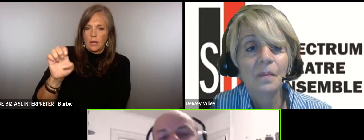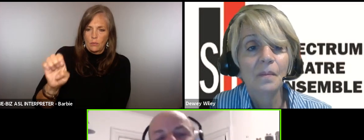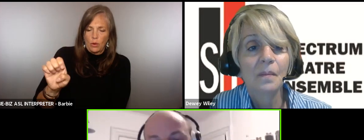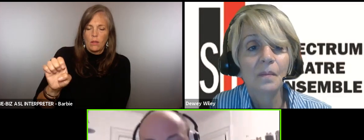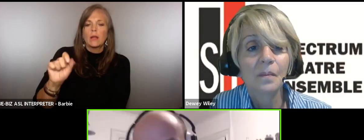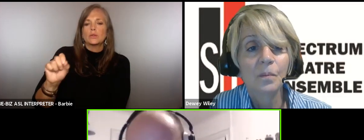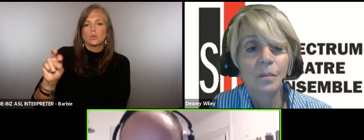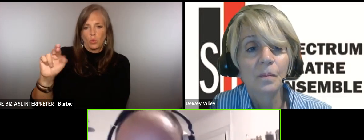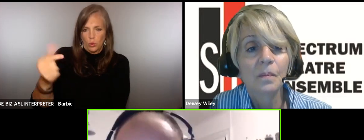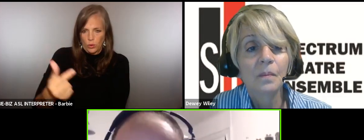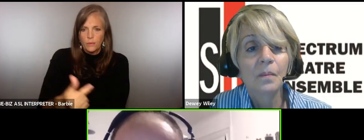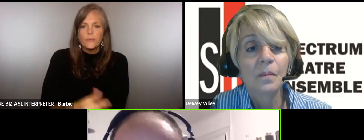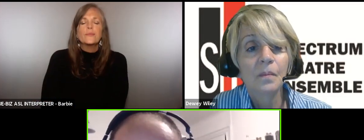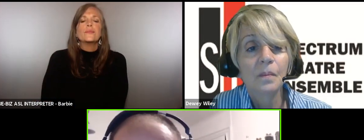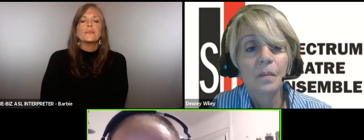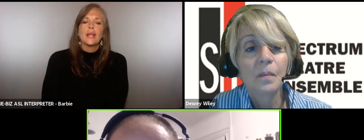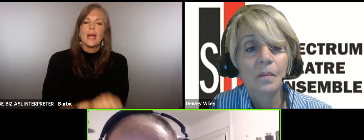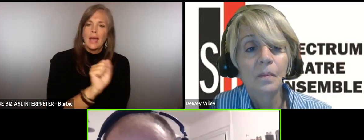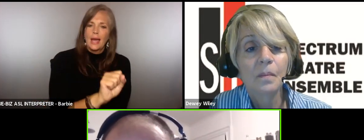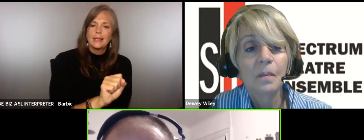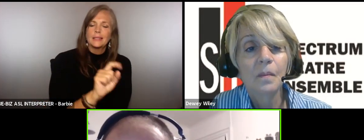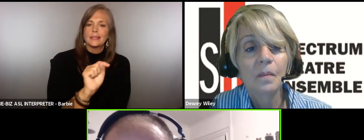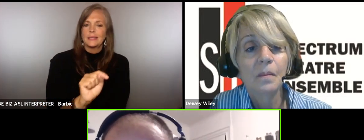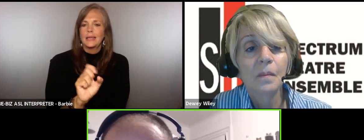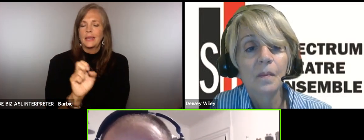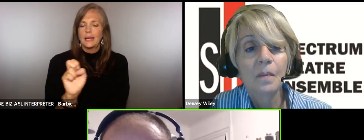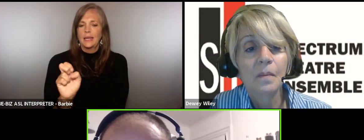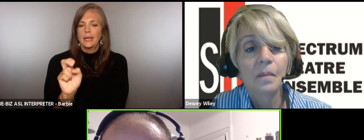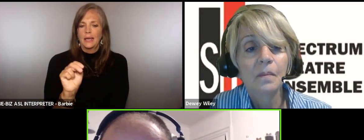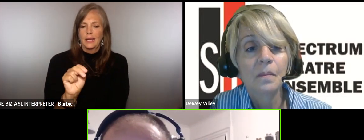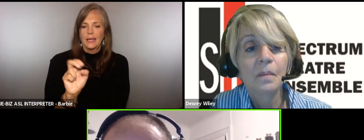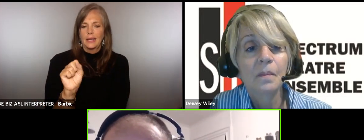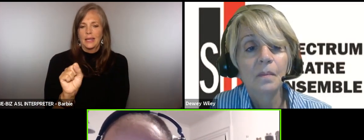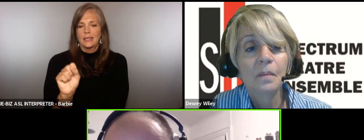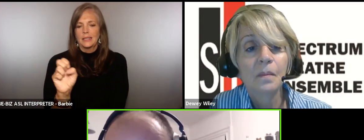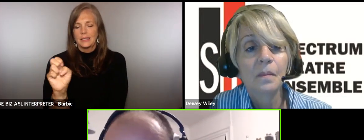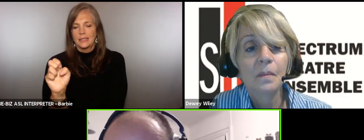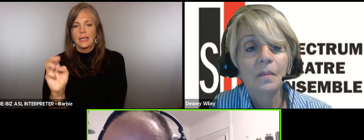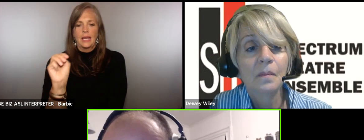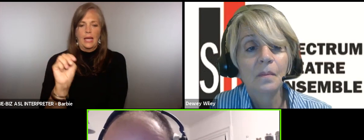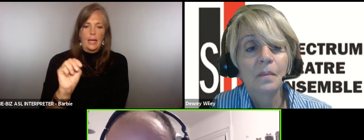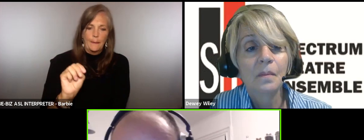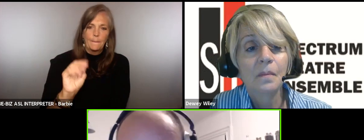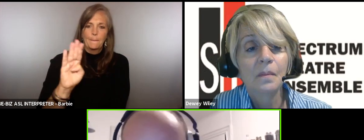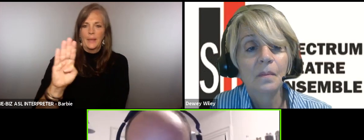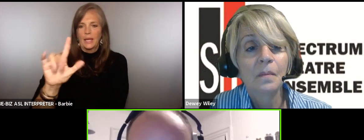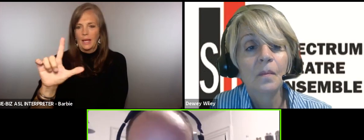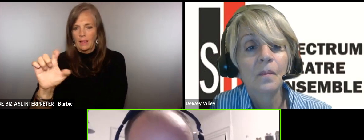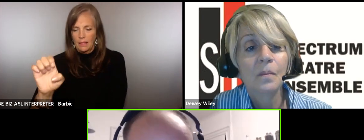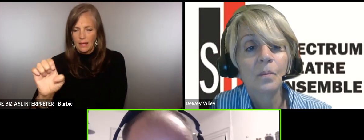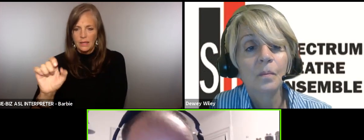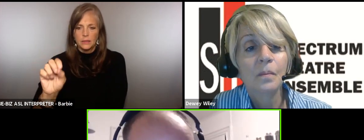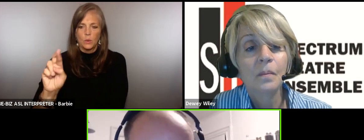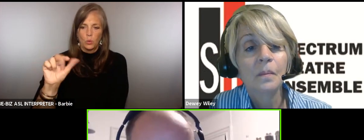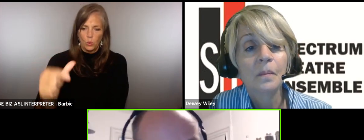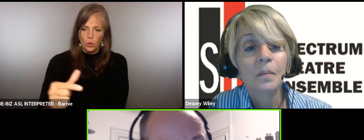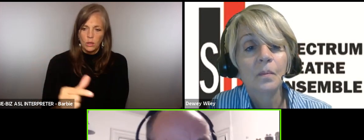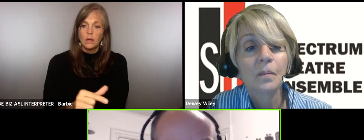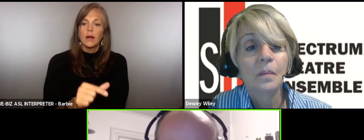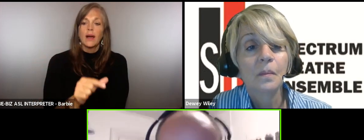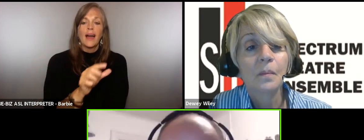.org that's s-t-e-n-s-e-m-b-l-e.org